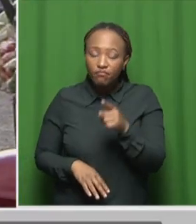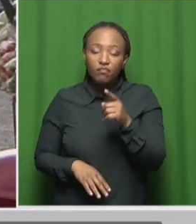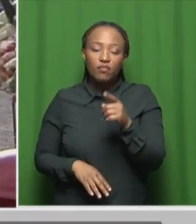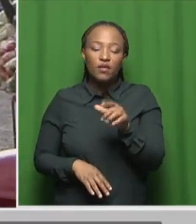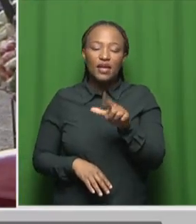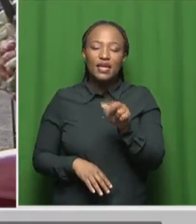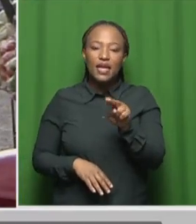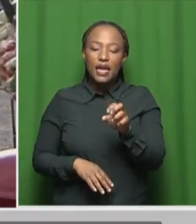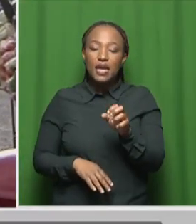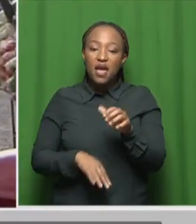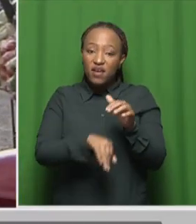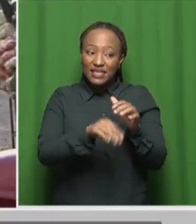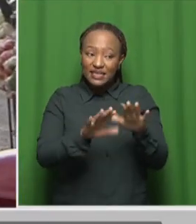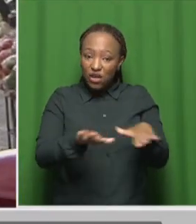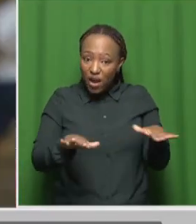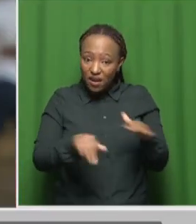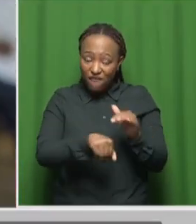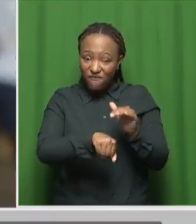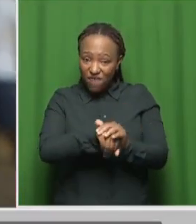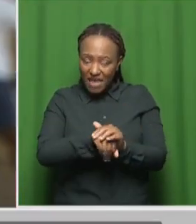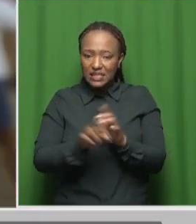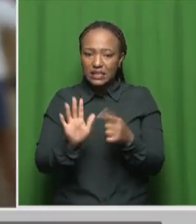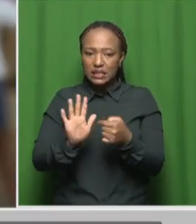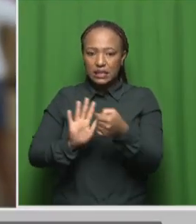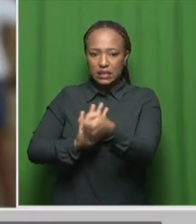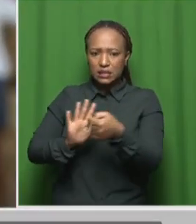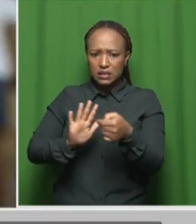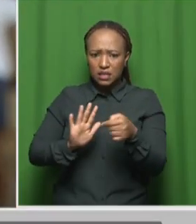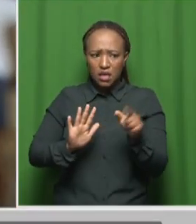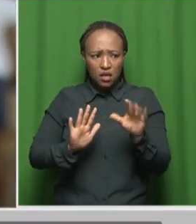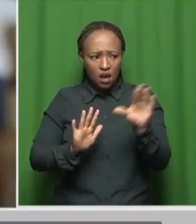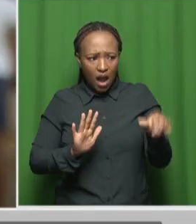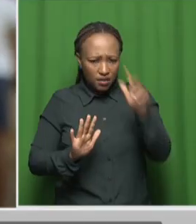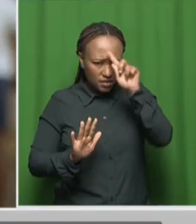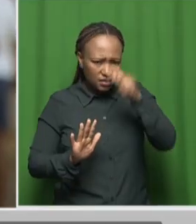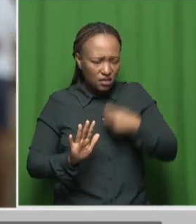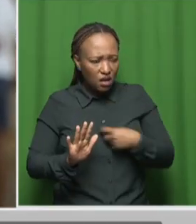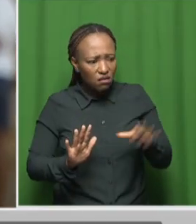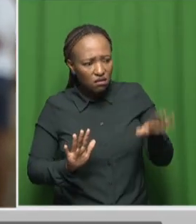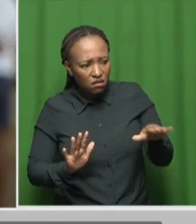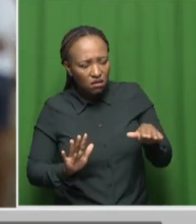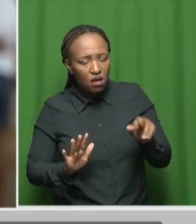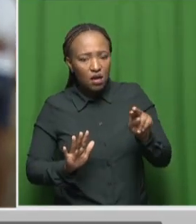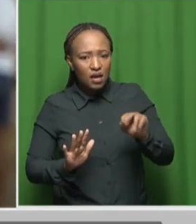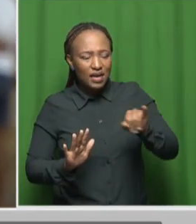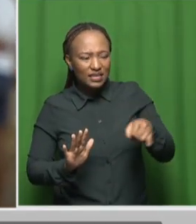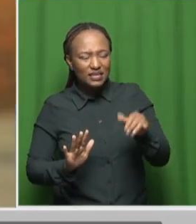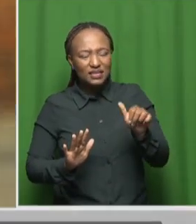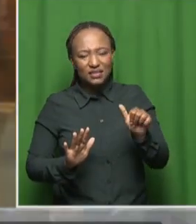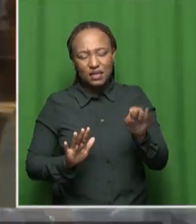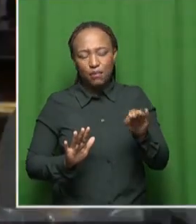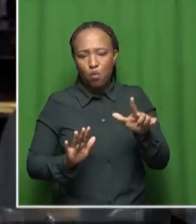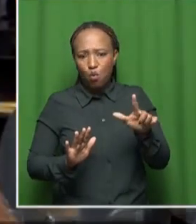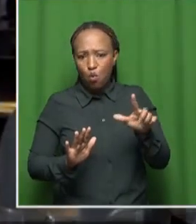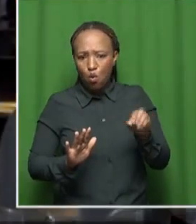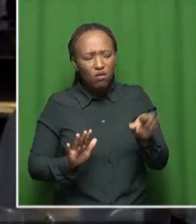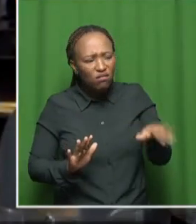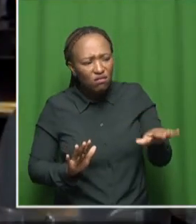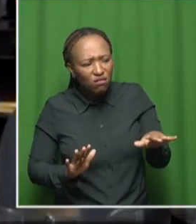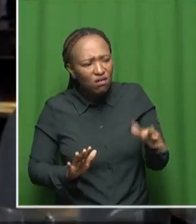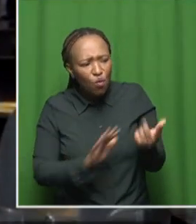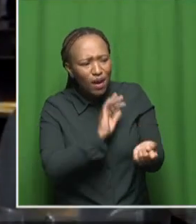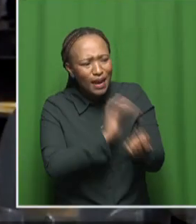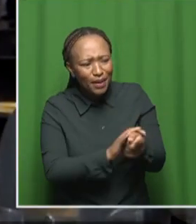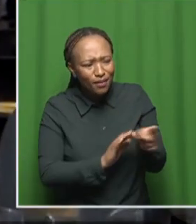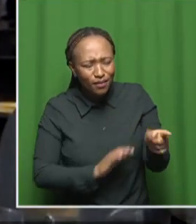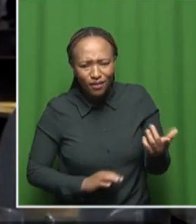were friends, right? Now, that is when she asked her son, Njabuno, who is now the deceased, that, Njabuno, what took place?